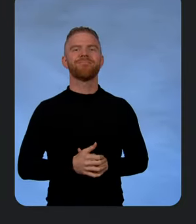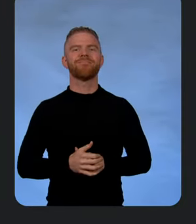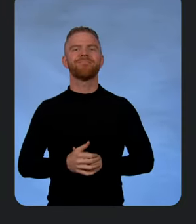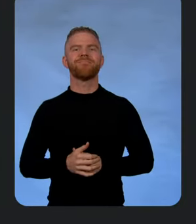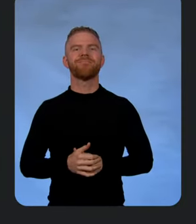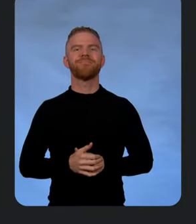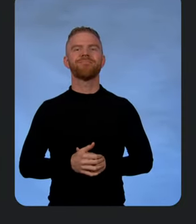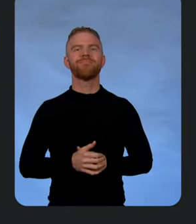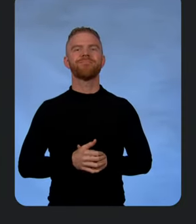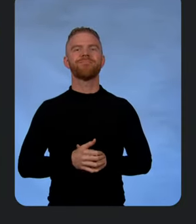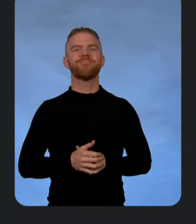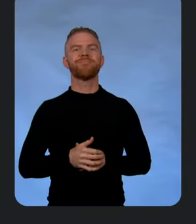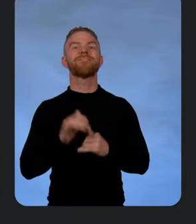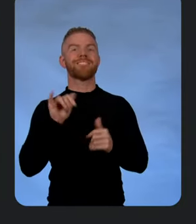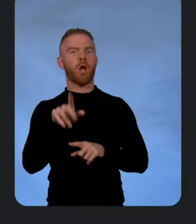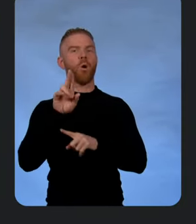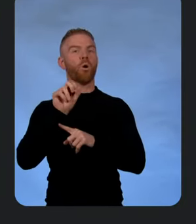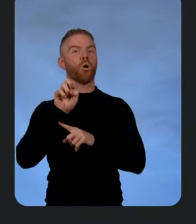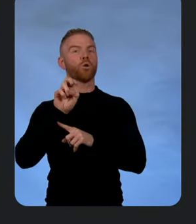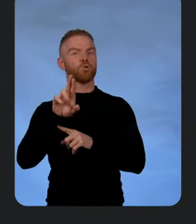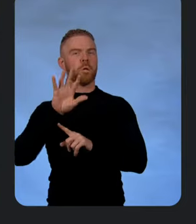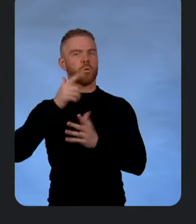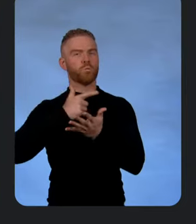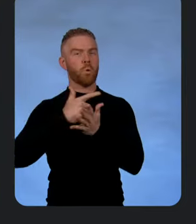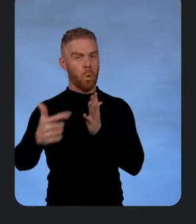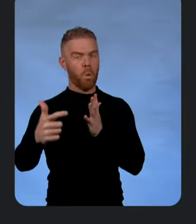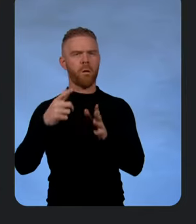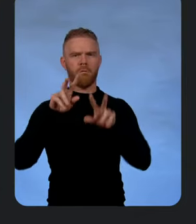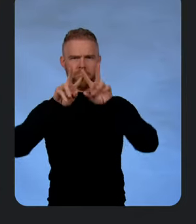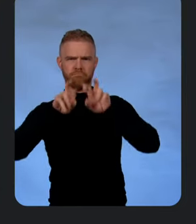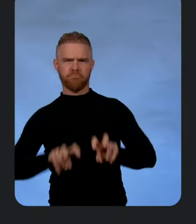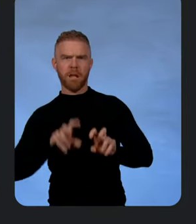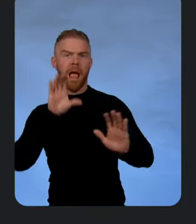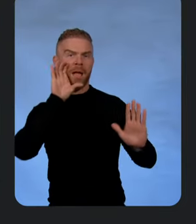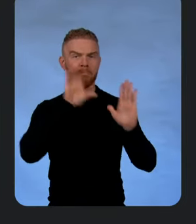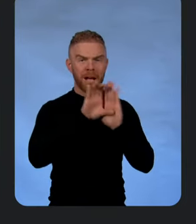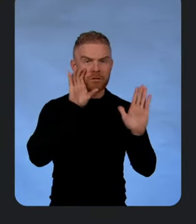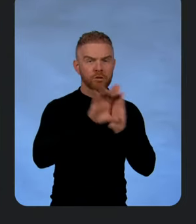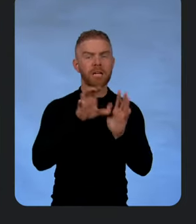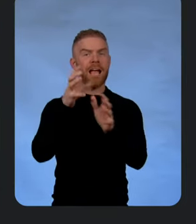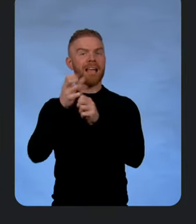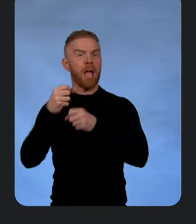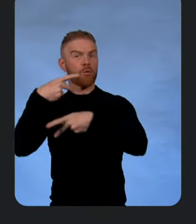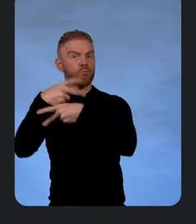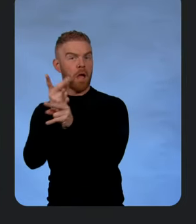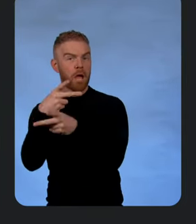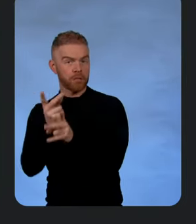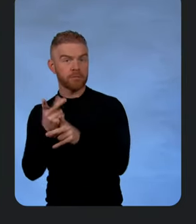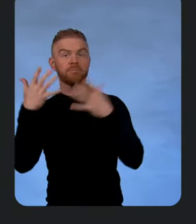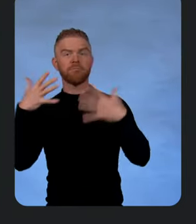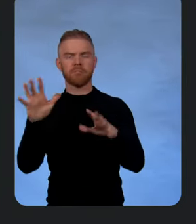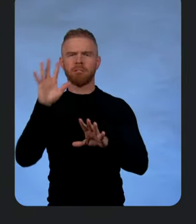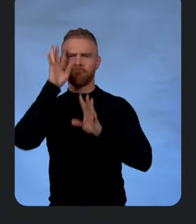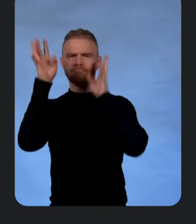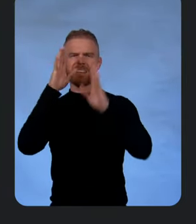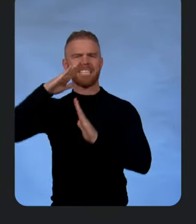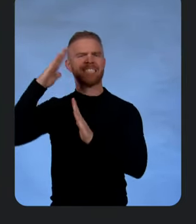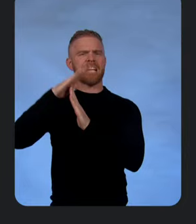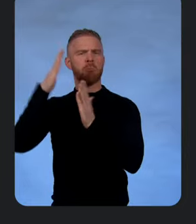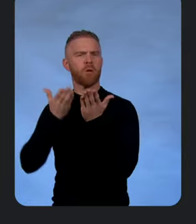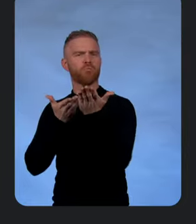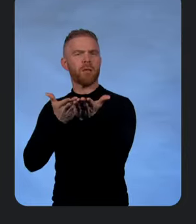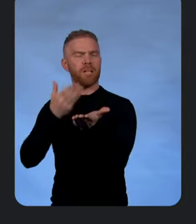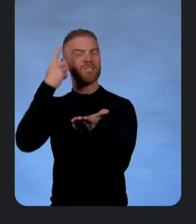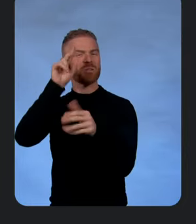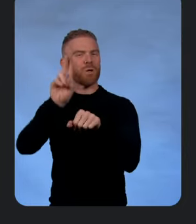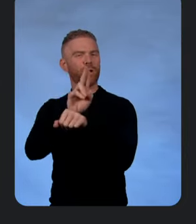And here's the user flow. To analyze our image, get our products, and then create the top recommendations for the user.